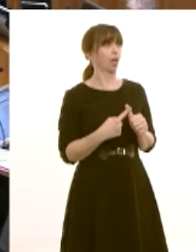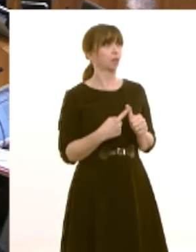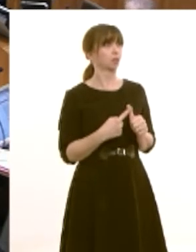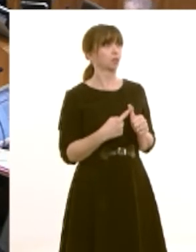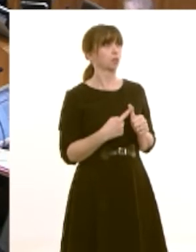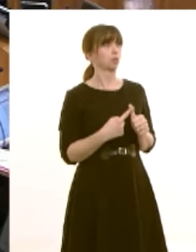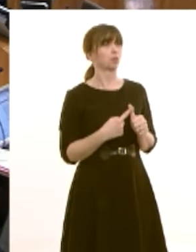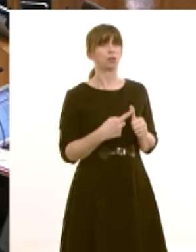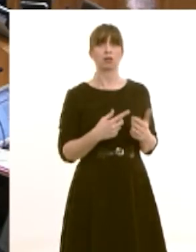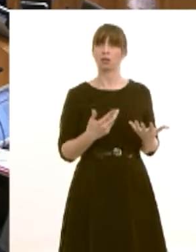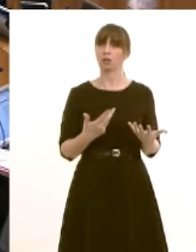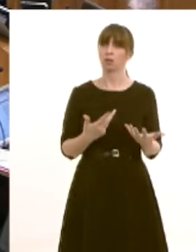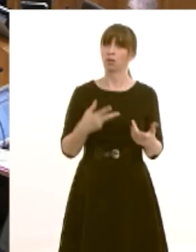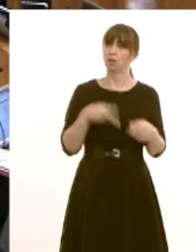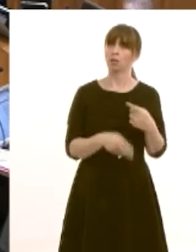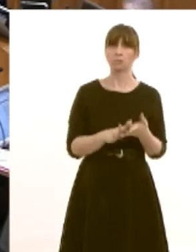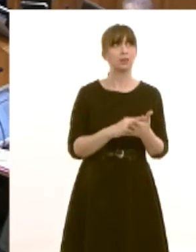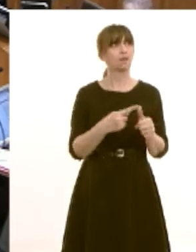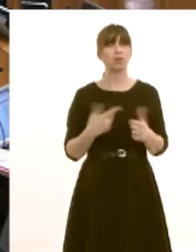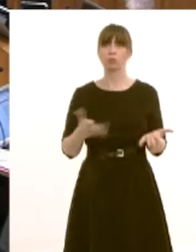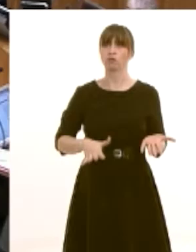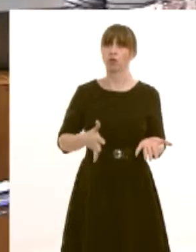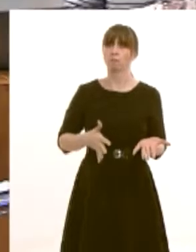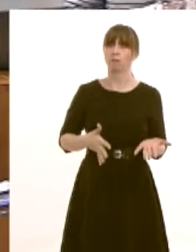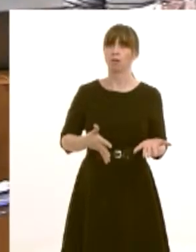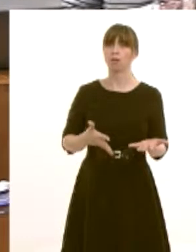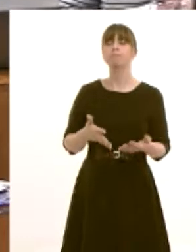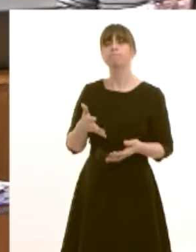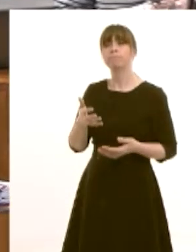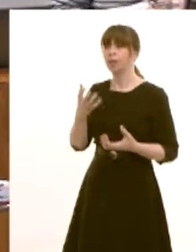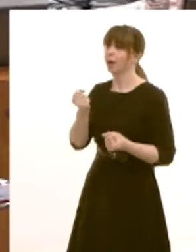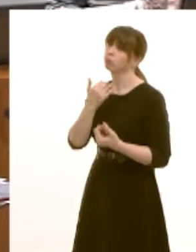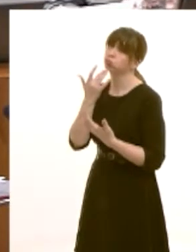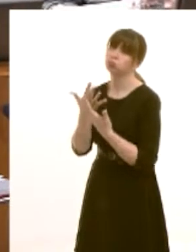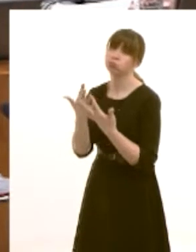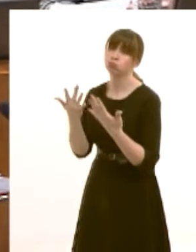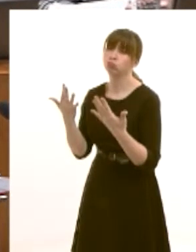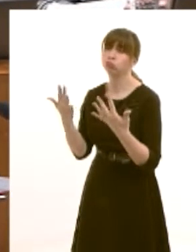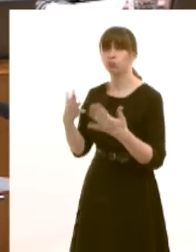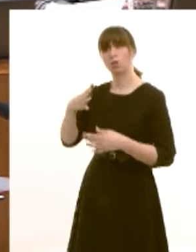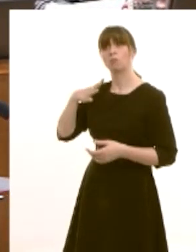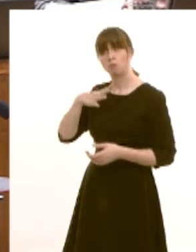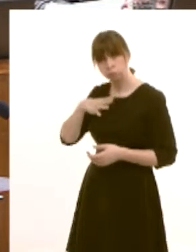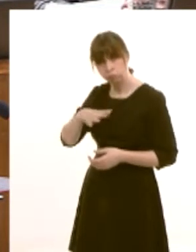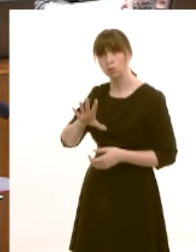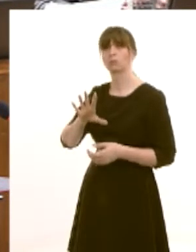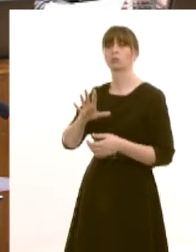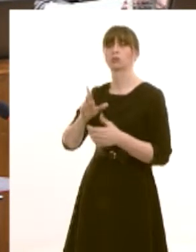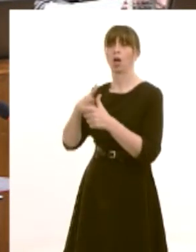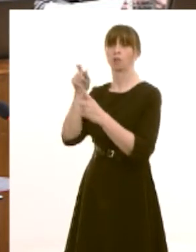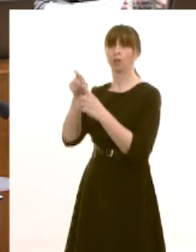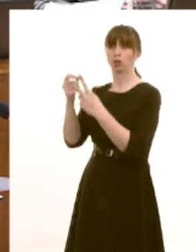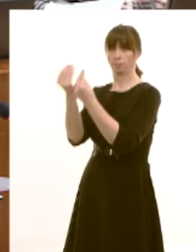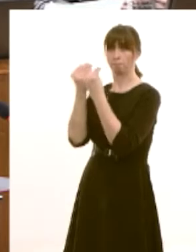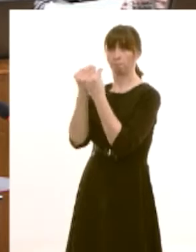pathways available to them well there is no shortage of young people who wish to go for an apprenticeship